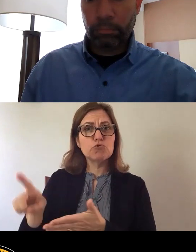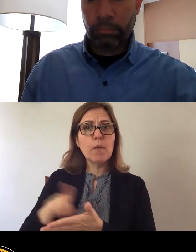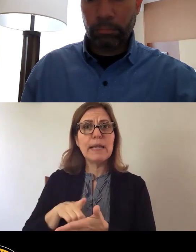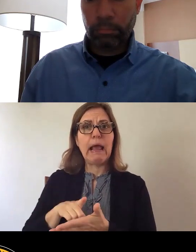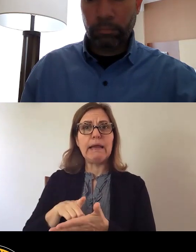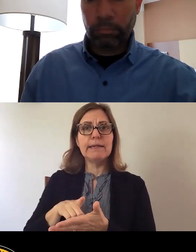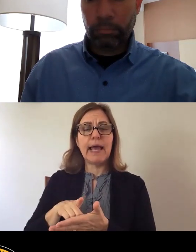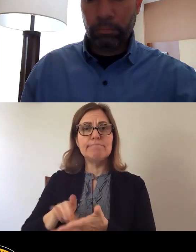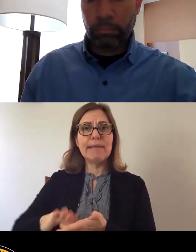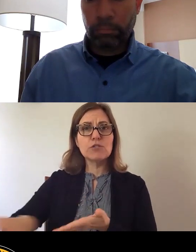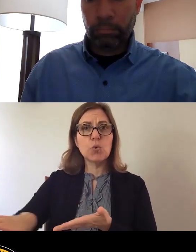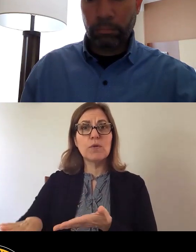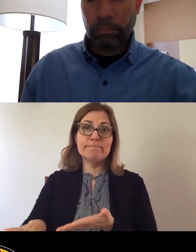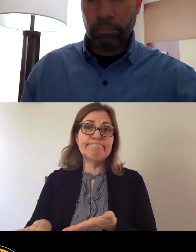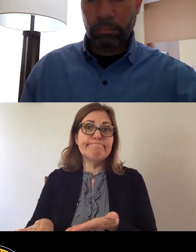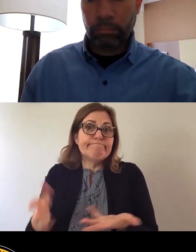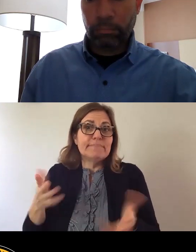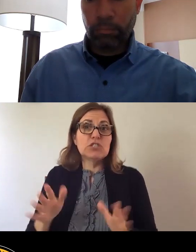And I'll stop there. Thank you.